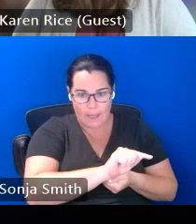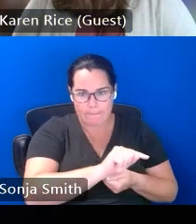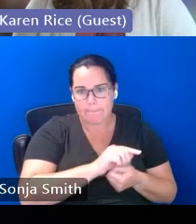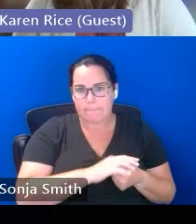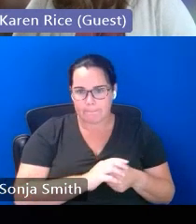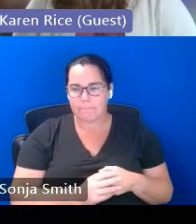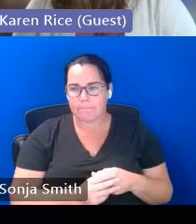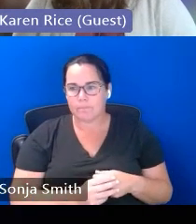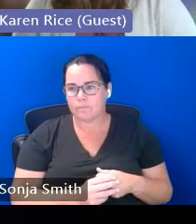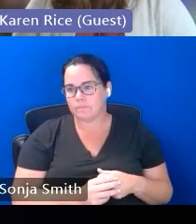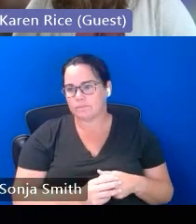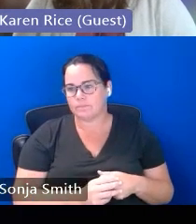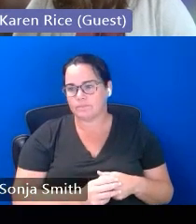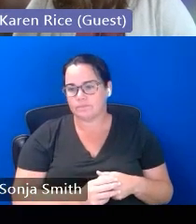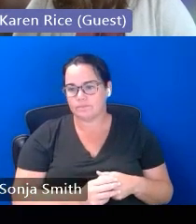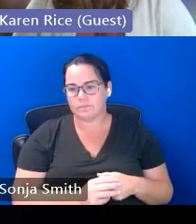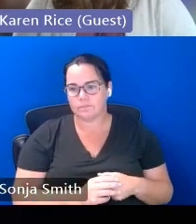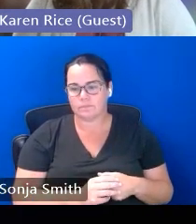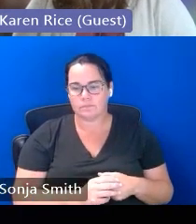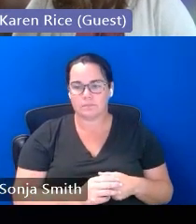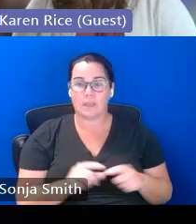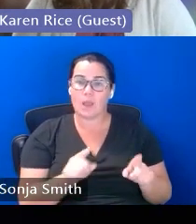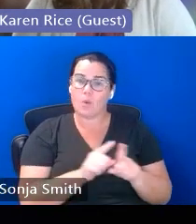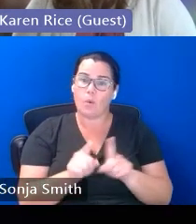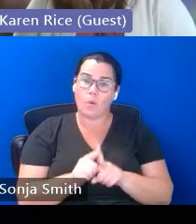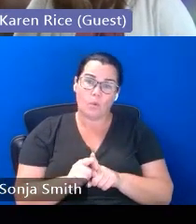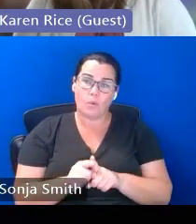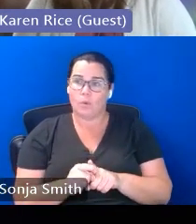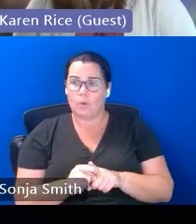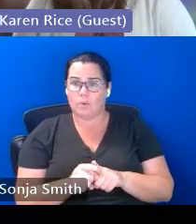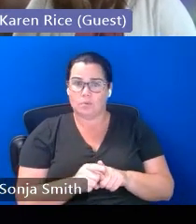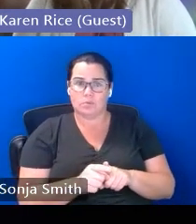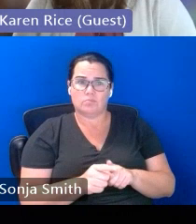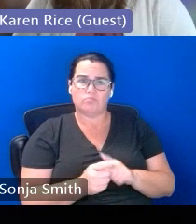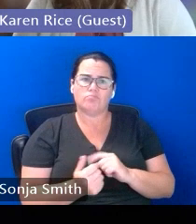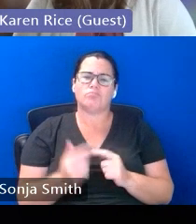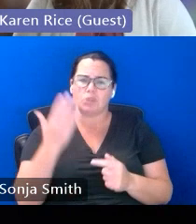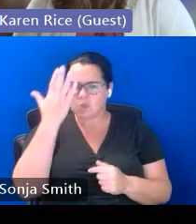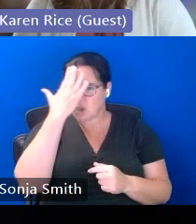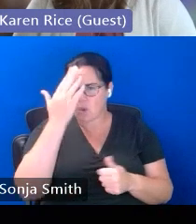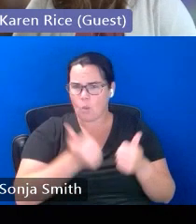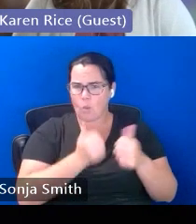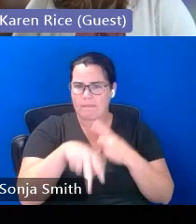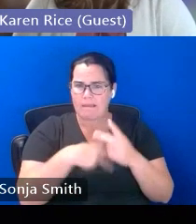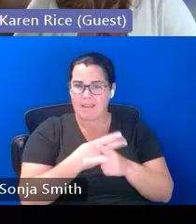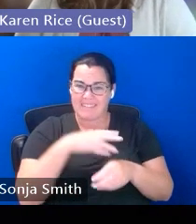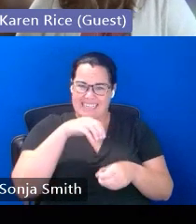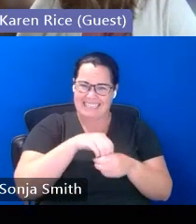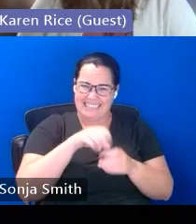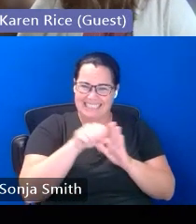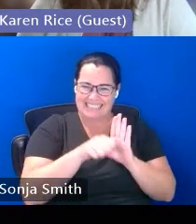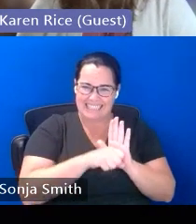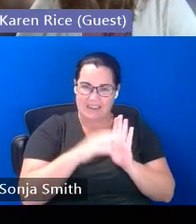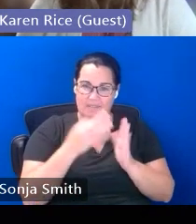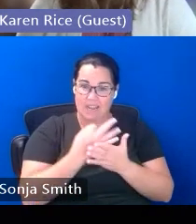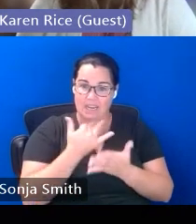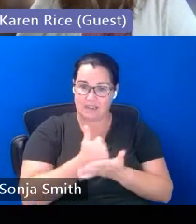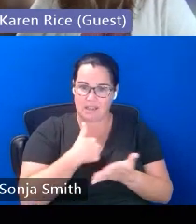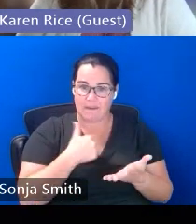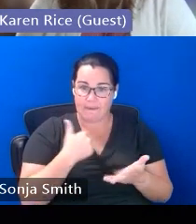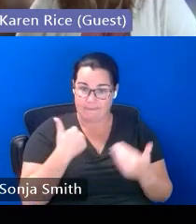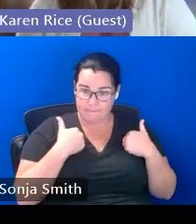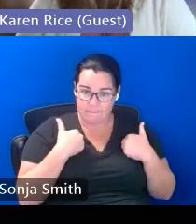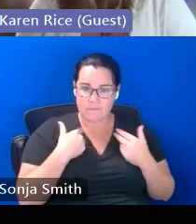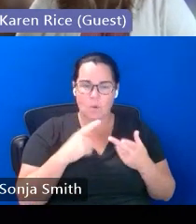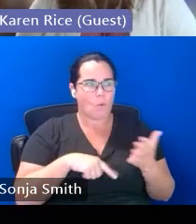and then also making sure that you know what kind of in-state financial aid might be available or what kind of scholarships might be